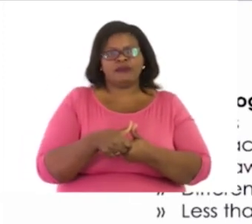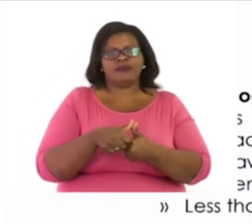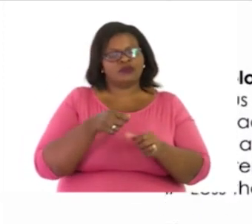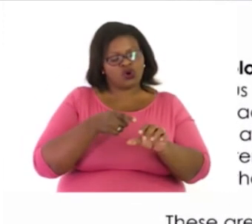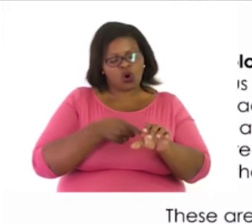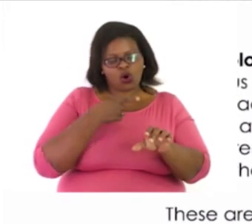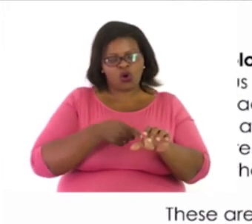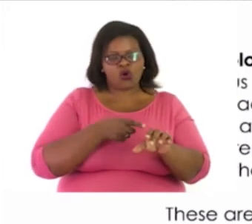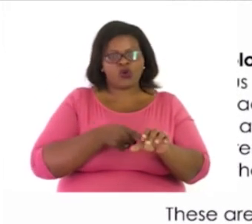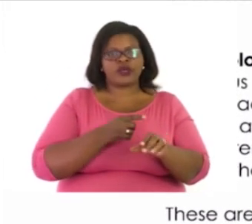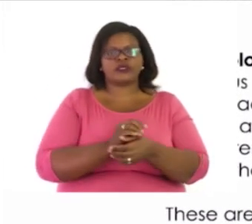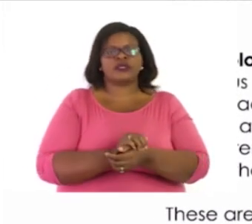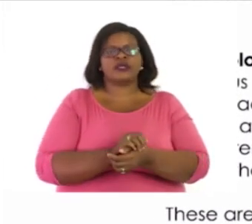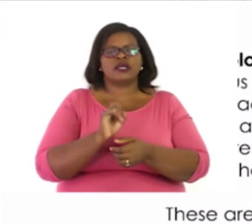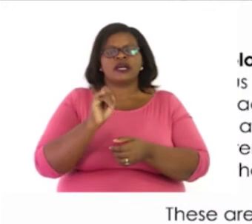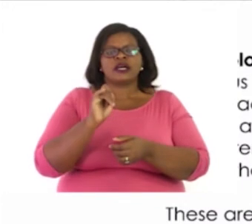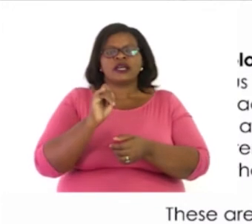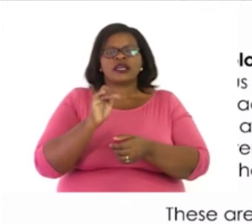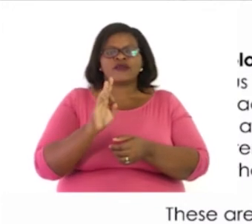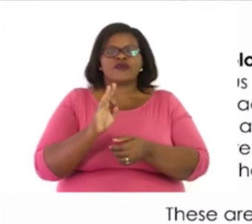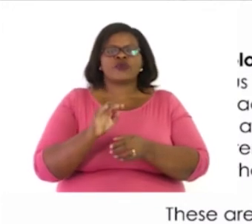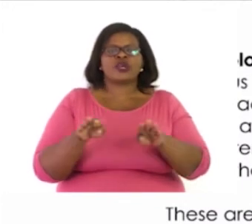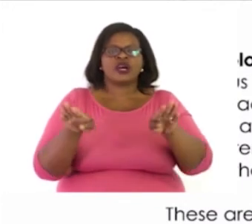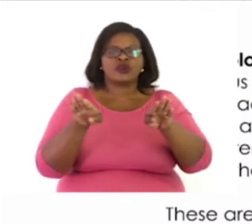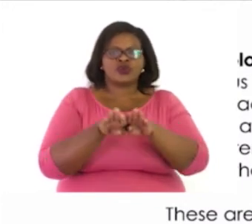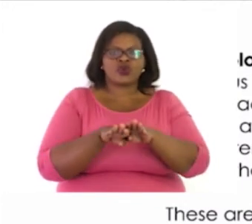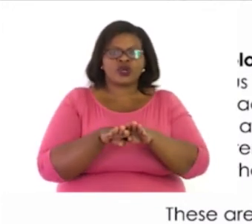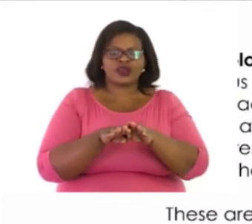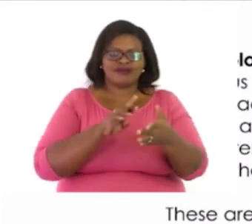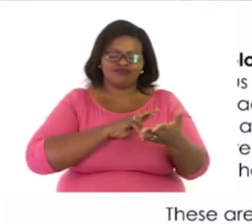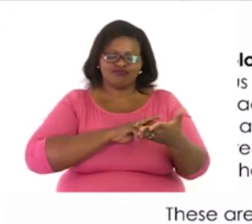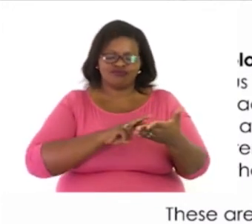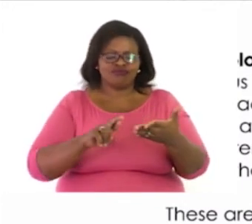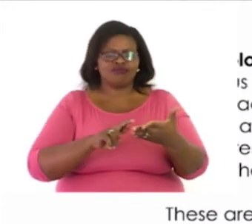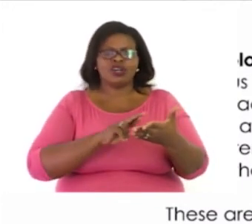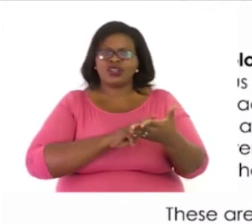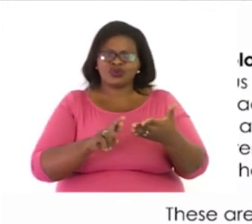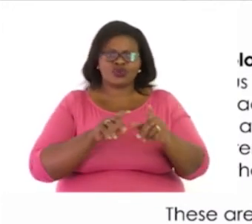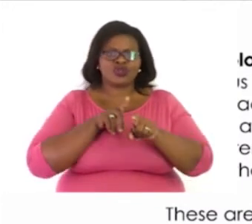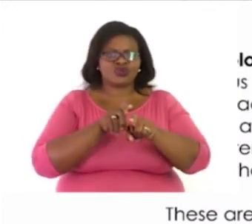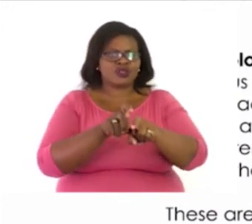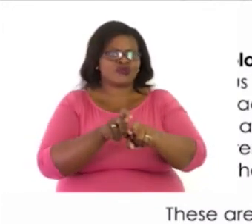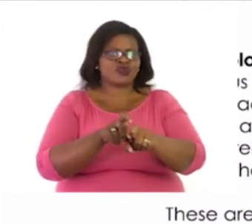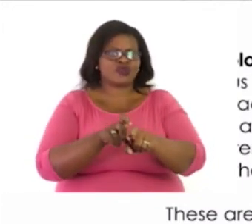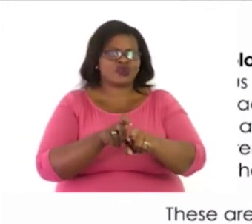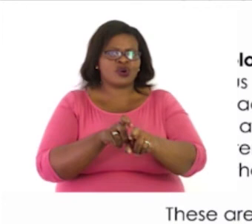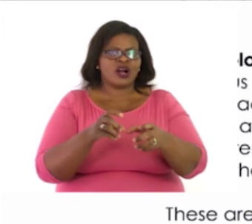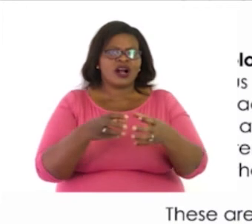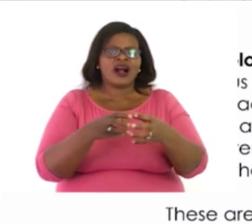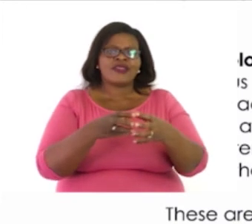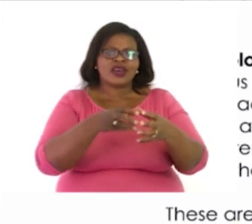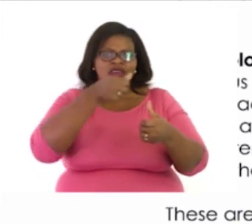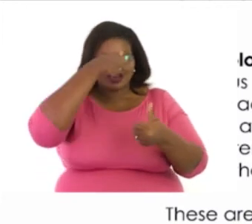Now, when it comes to a subtraction sum. There is one basic rule. Remember the